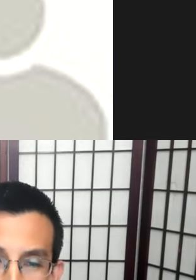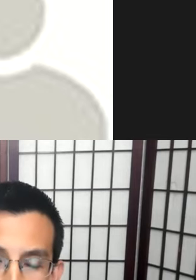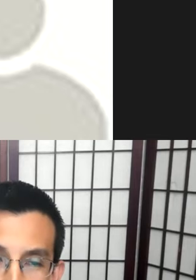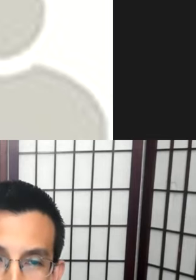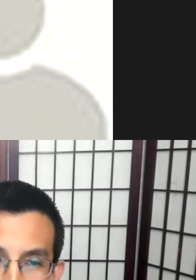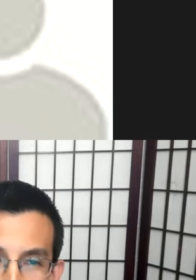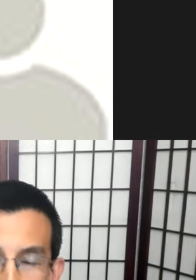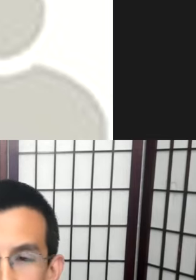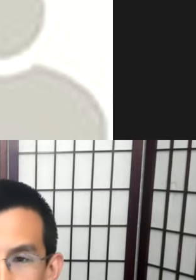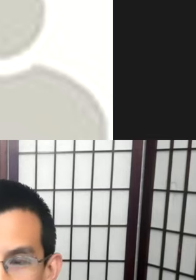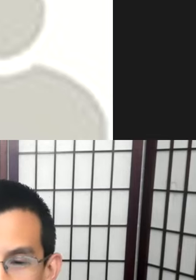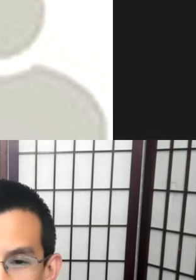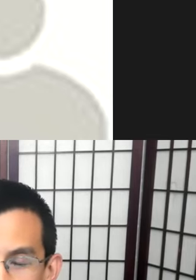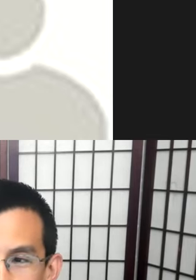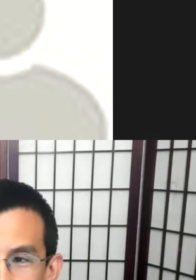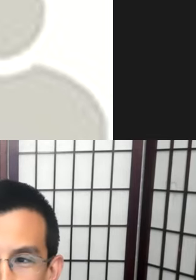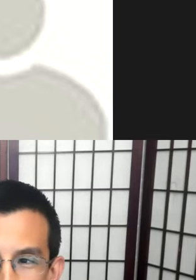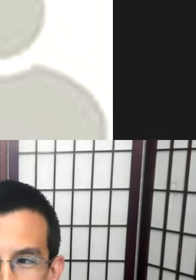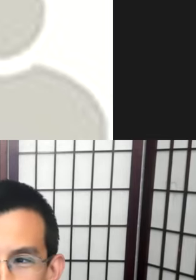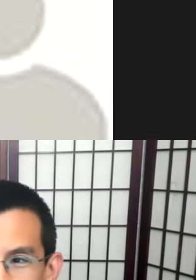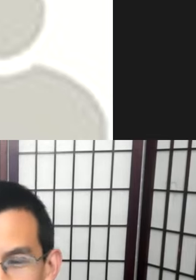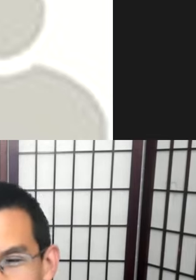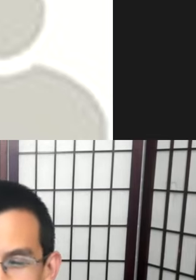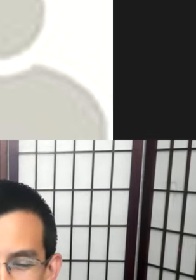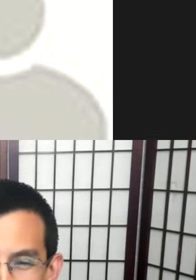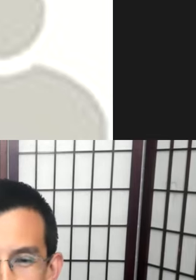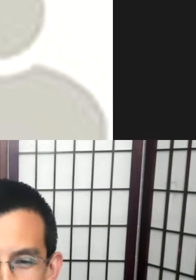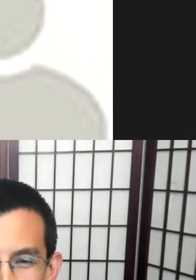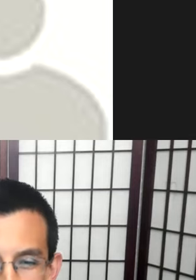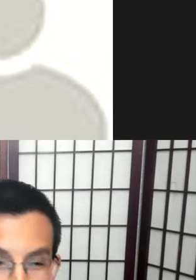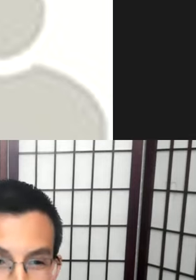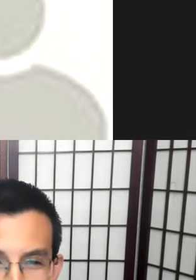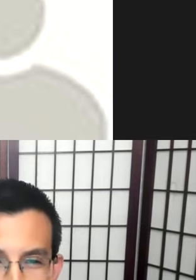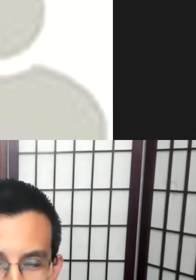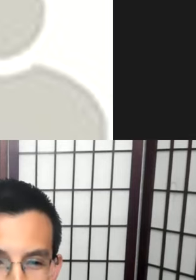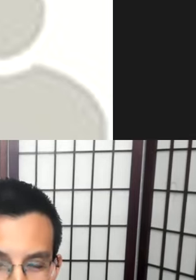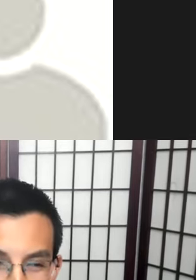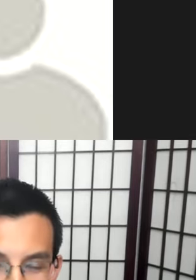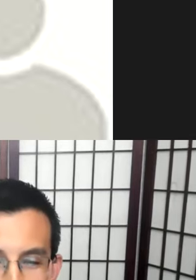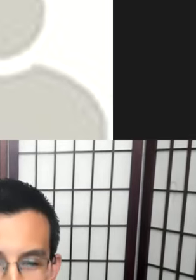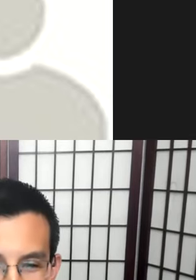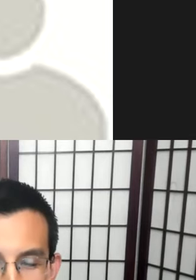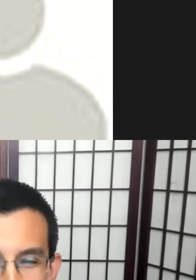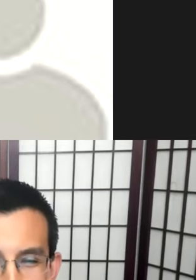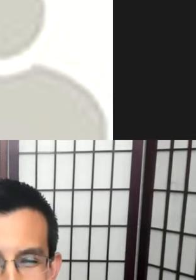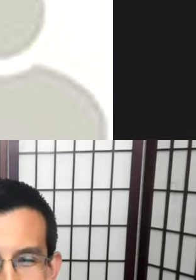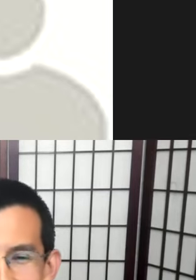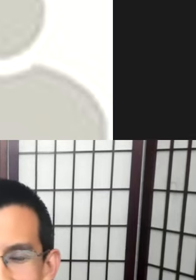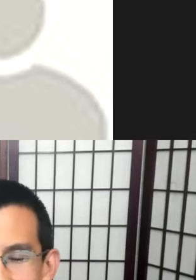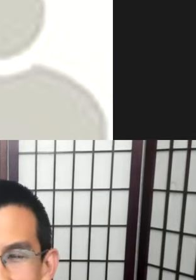creating capacity for calling out the situations, you know, such as the use of the E word.